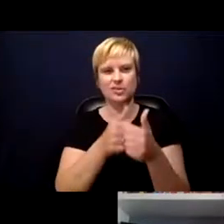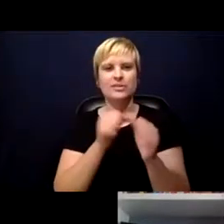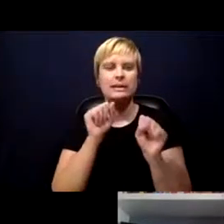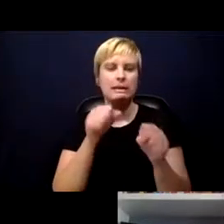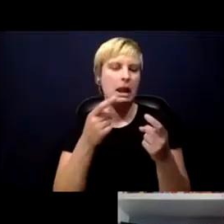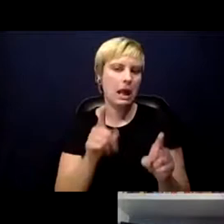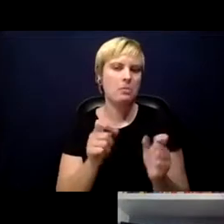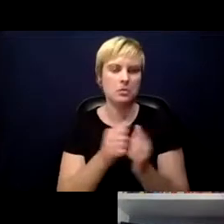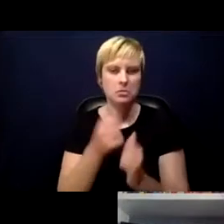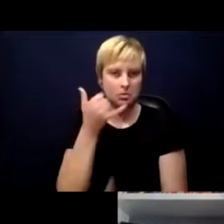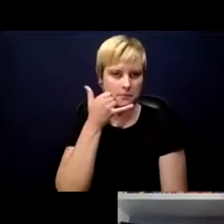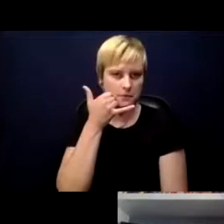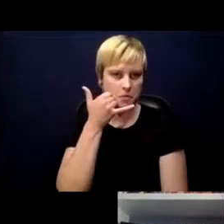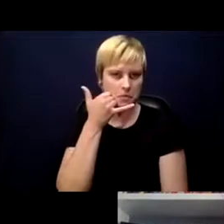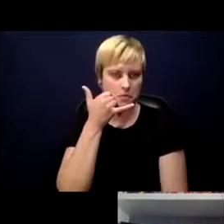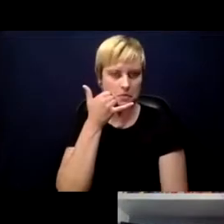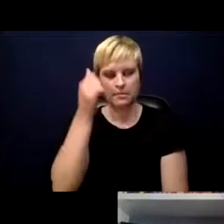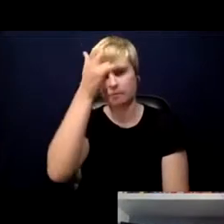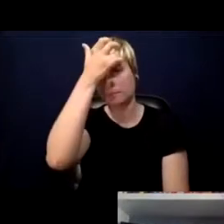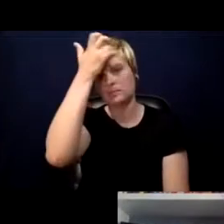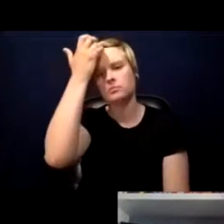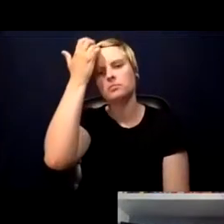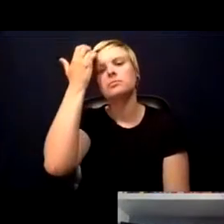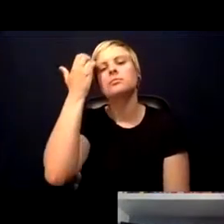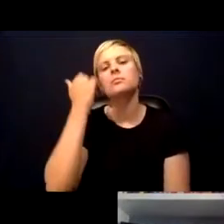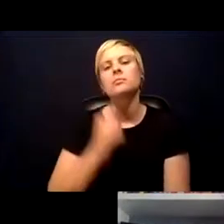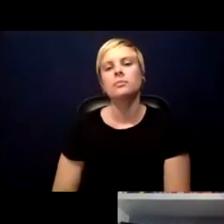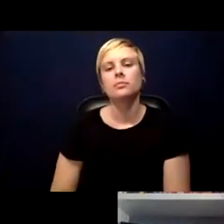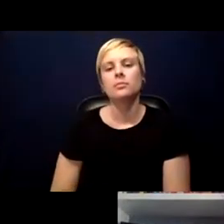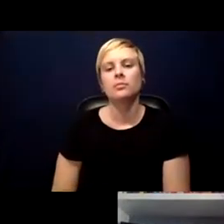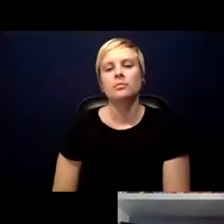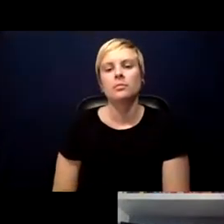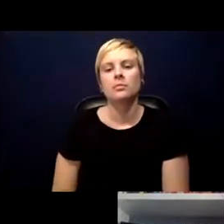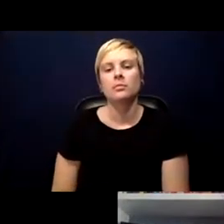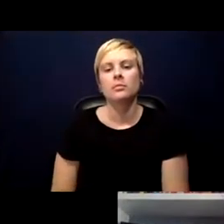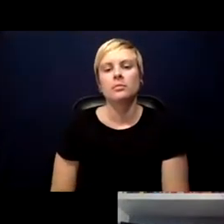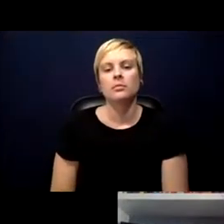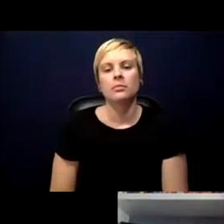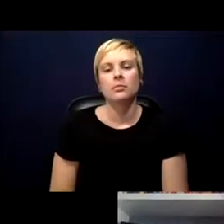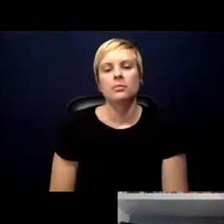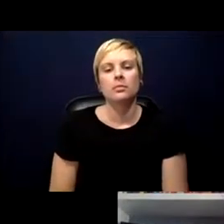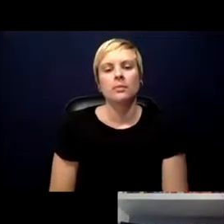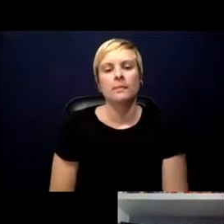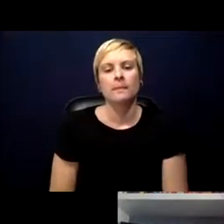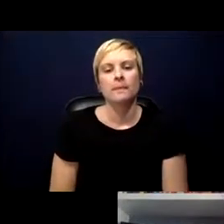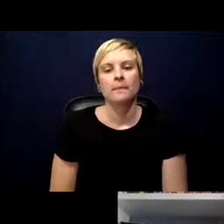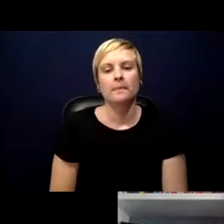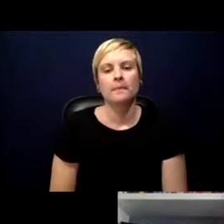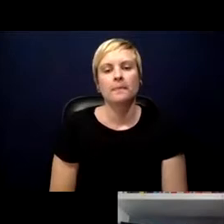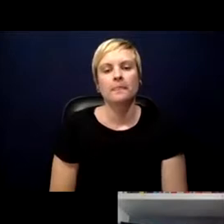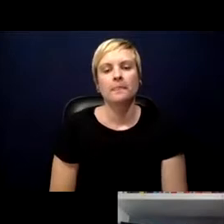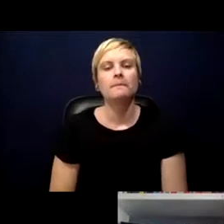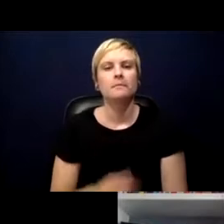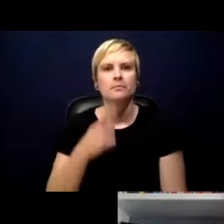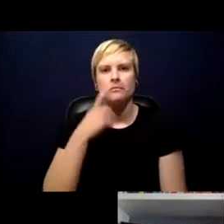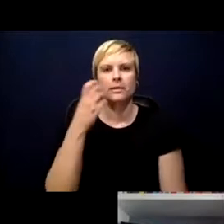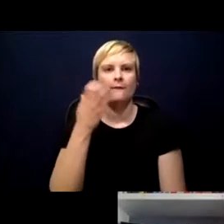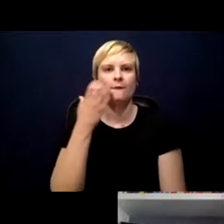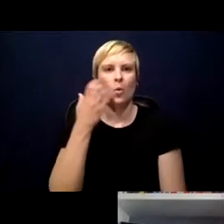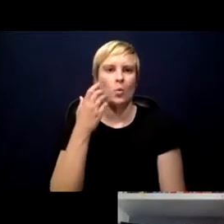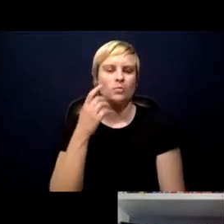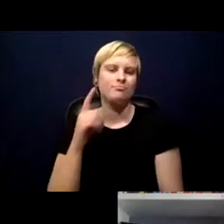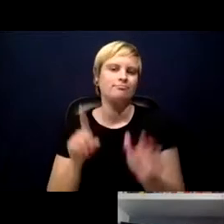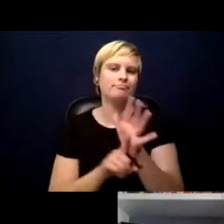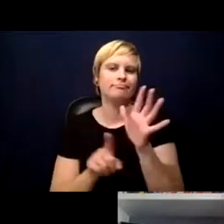because the penetration of cell phones and landlines is so prominent throughout the state. However,